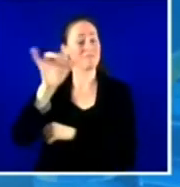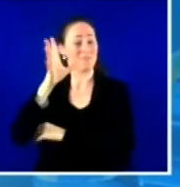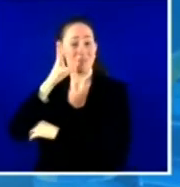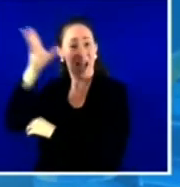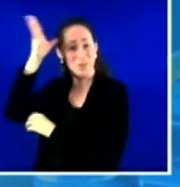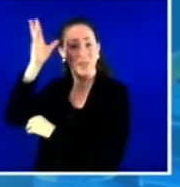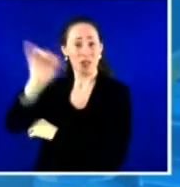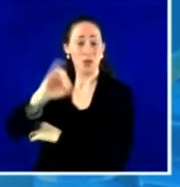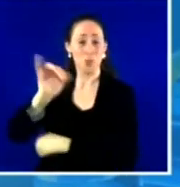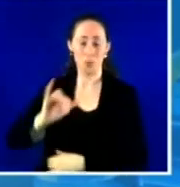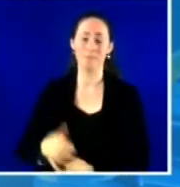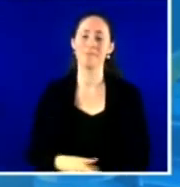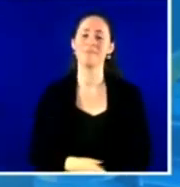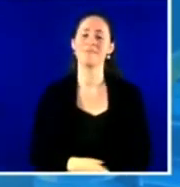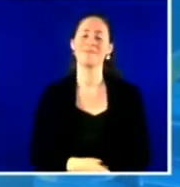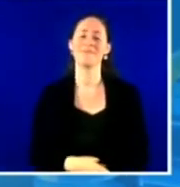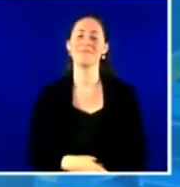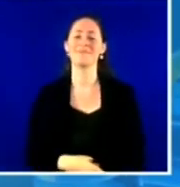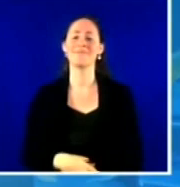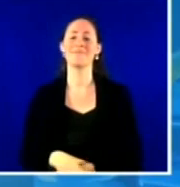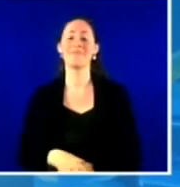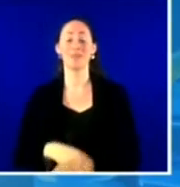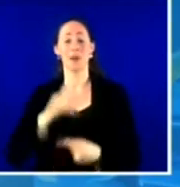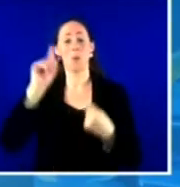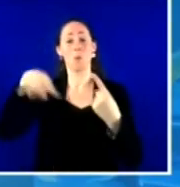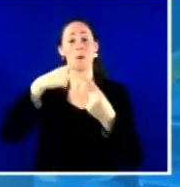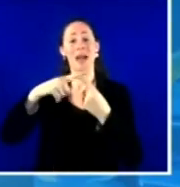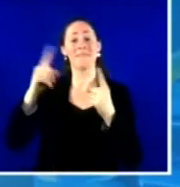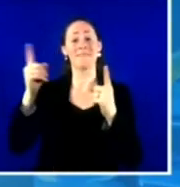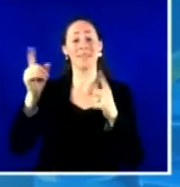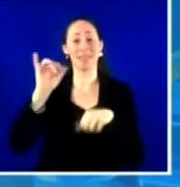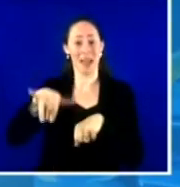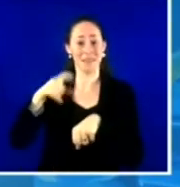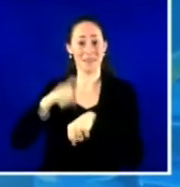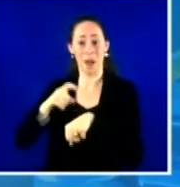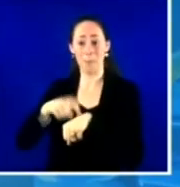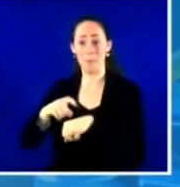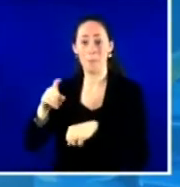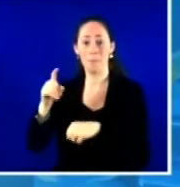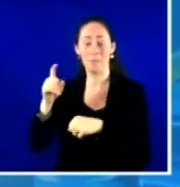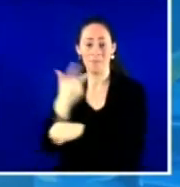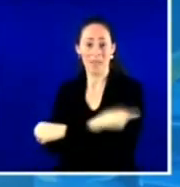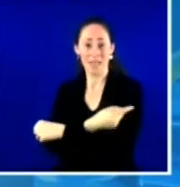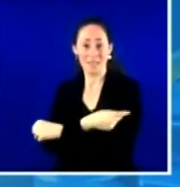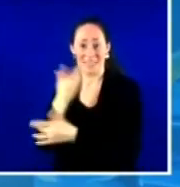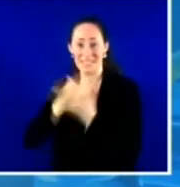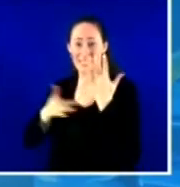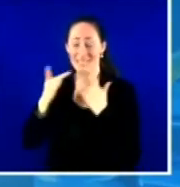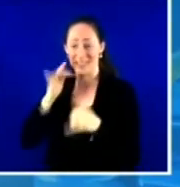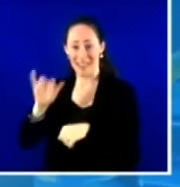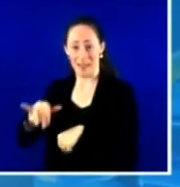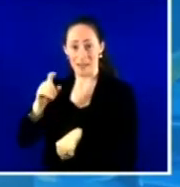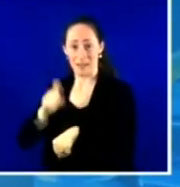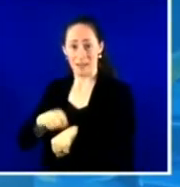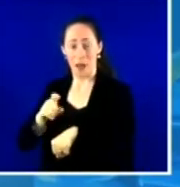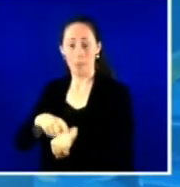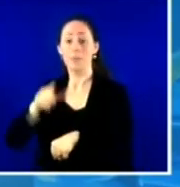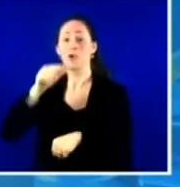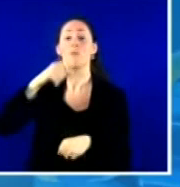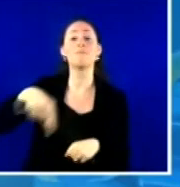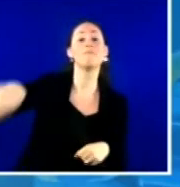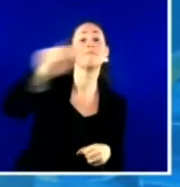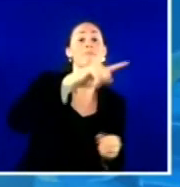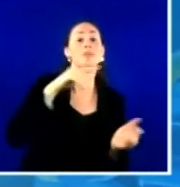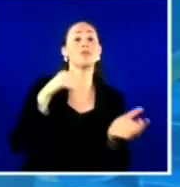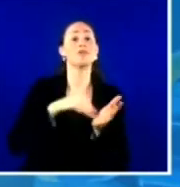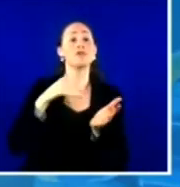supplies were very limited, healthcare professionals and healthcare systems led the way with COVID-19 vaccination. And now that